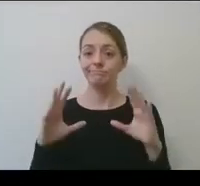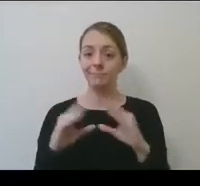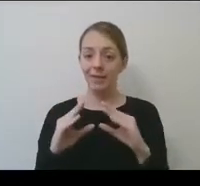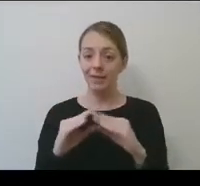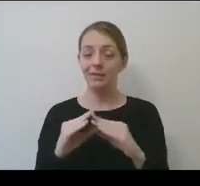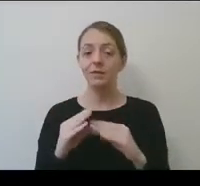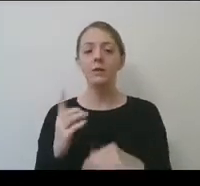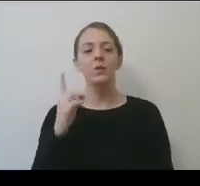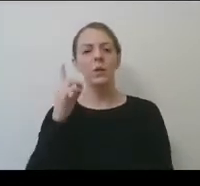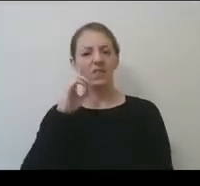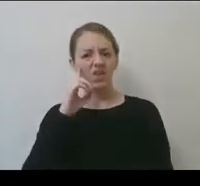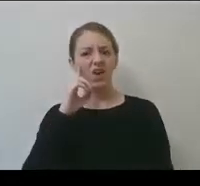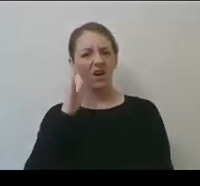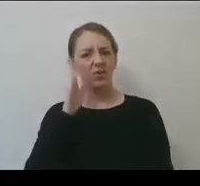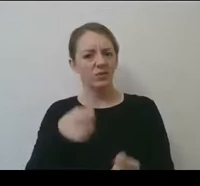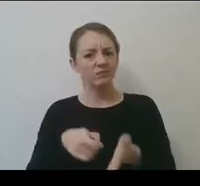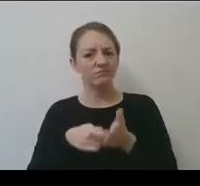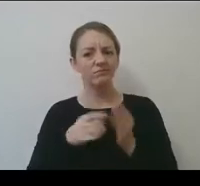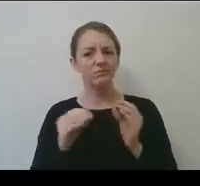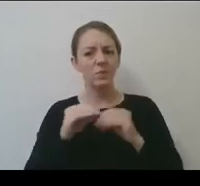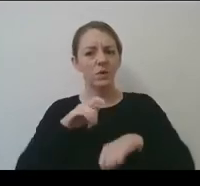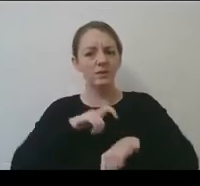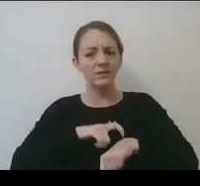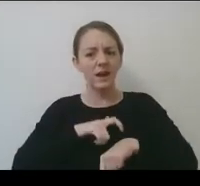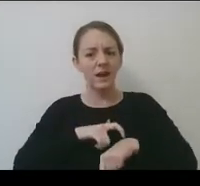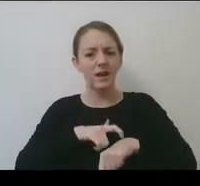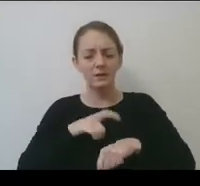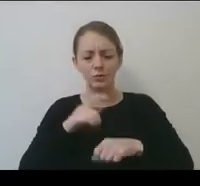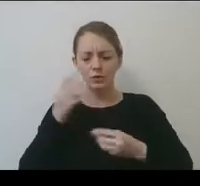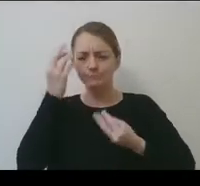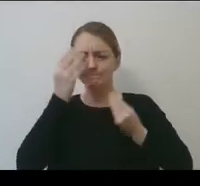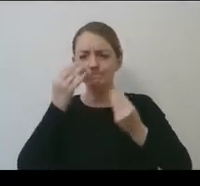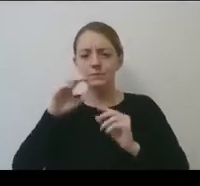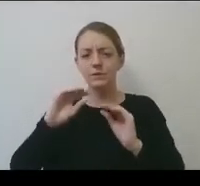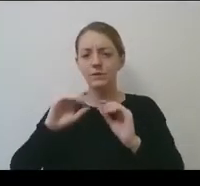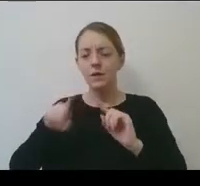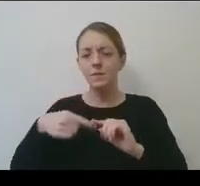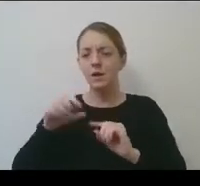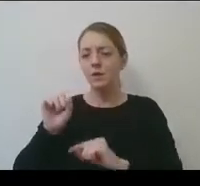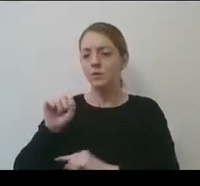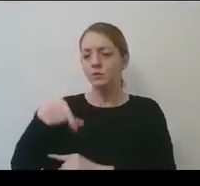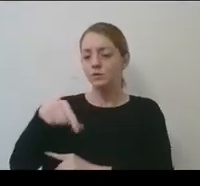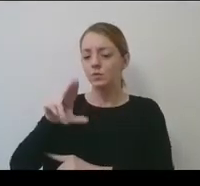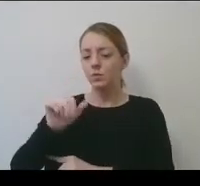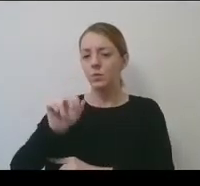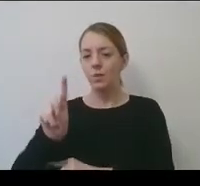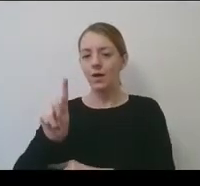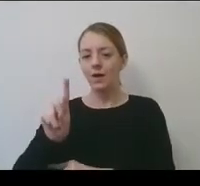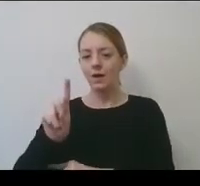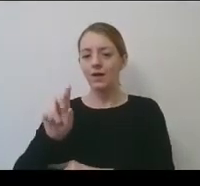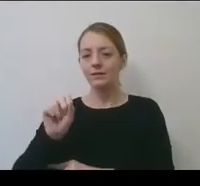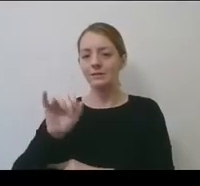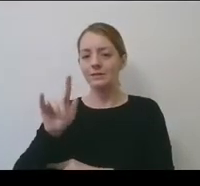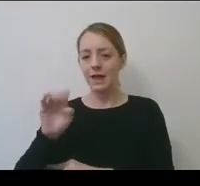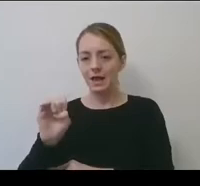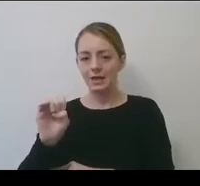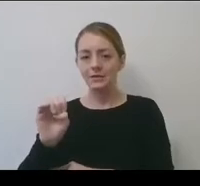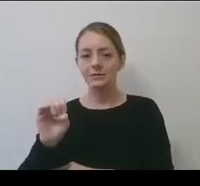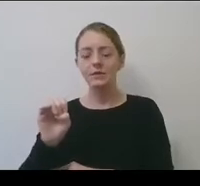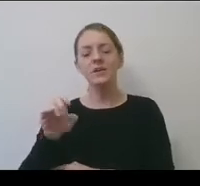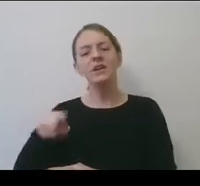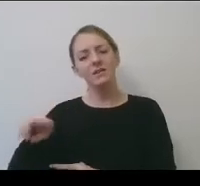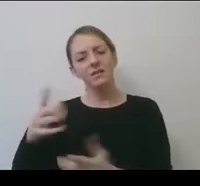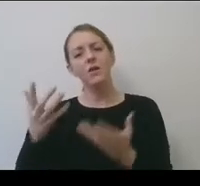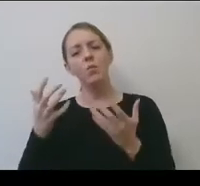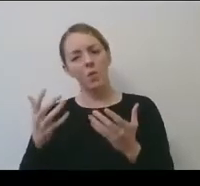a bit more time actually and think about squad sizes. They also are very, um, interested in doing what is right and getting